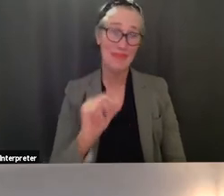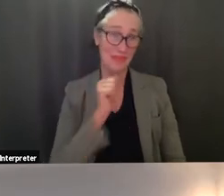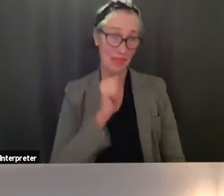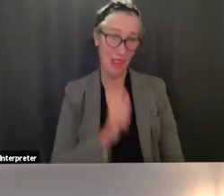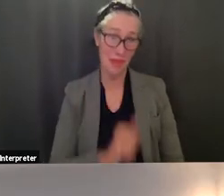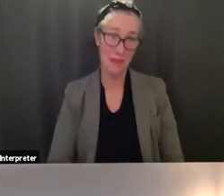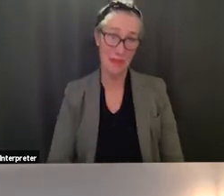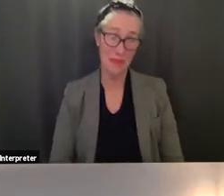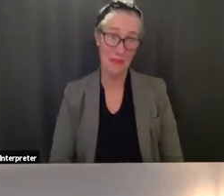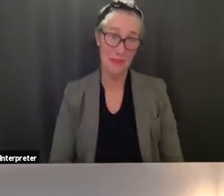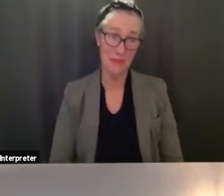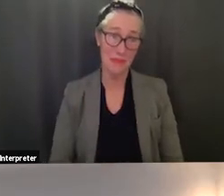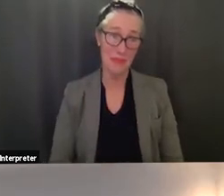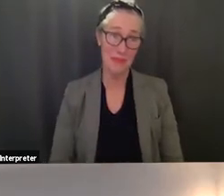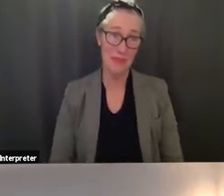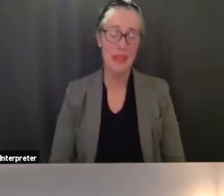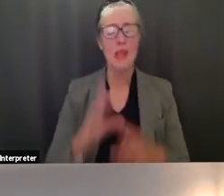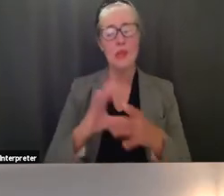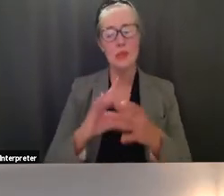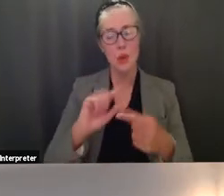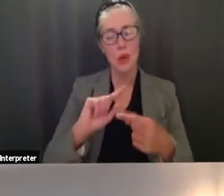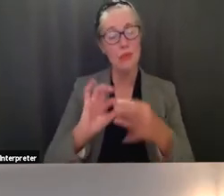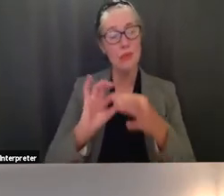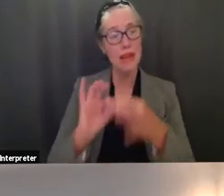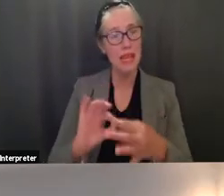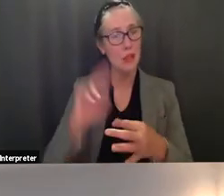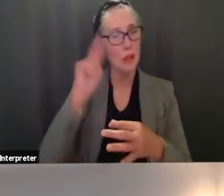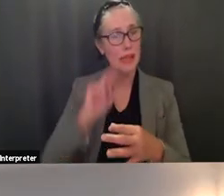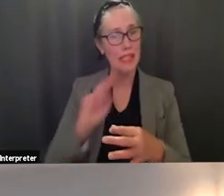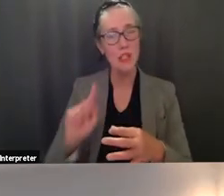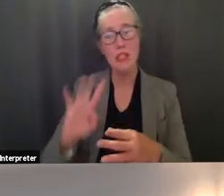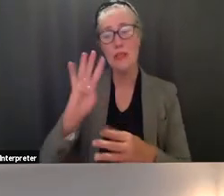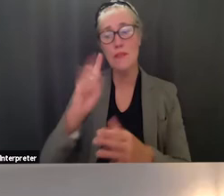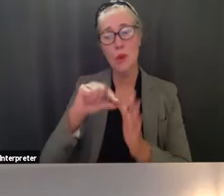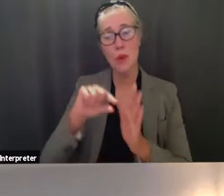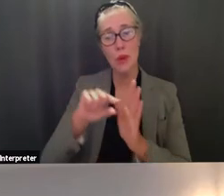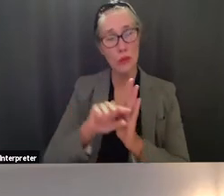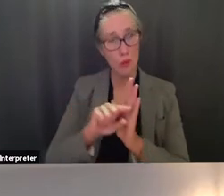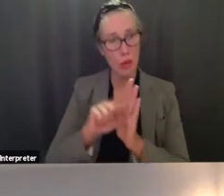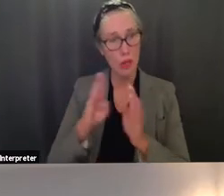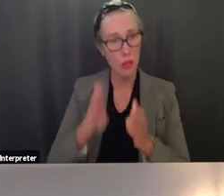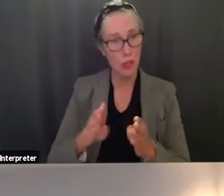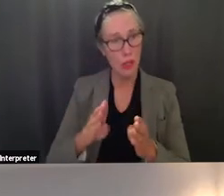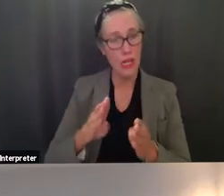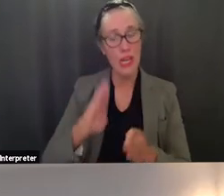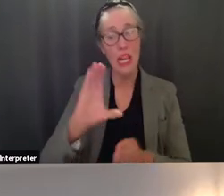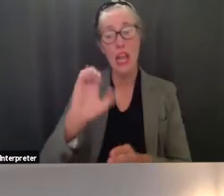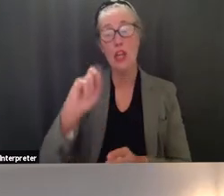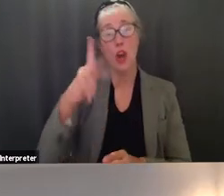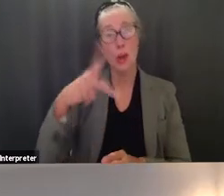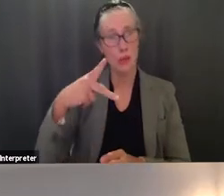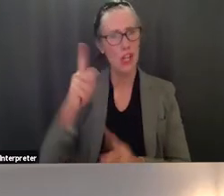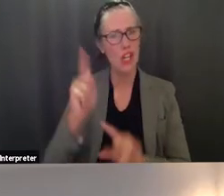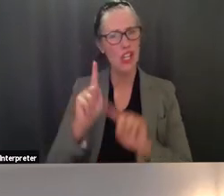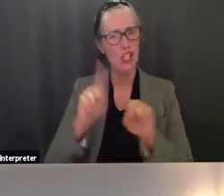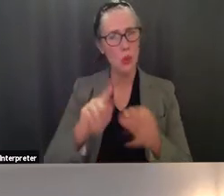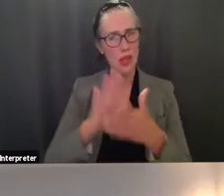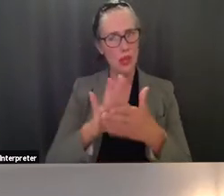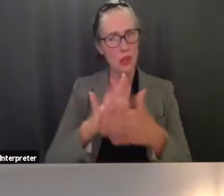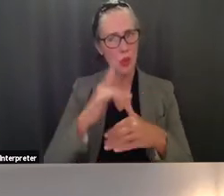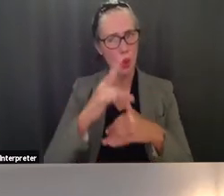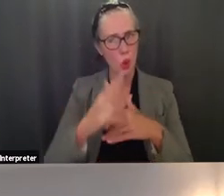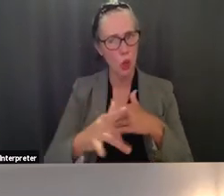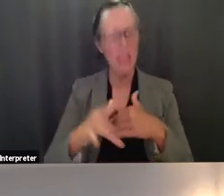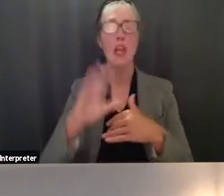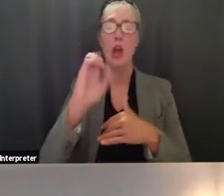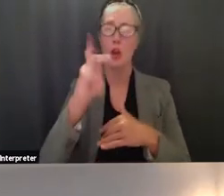just share a story about my niece who is a fourth grader in carpenteria and she went back to school early on last year as carp was one